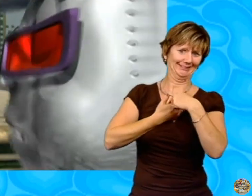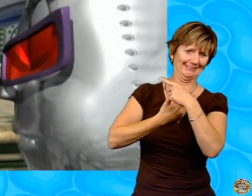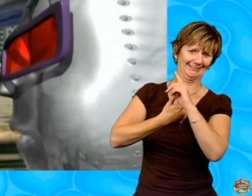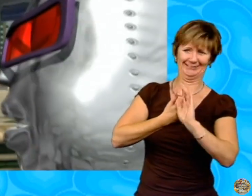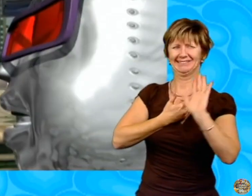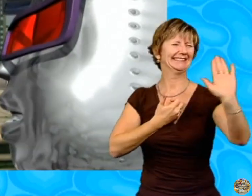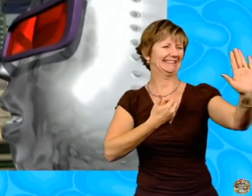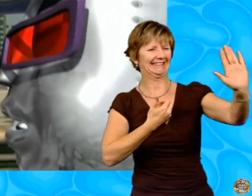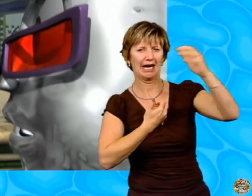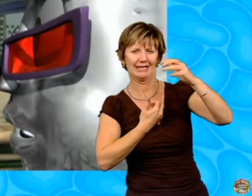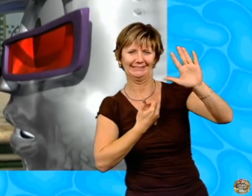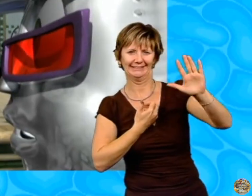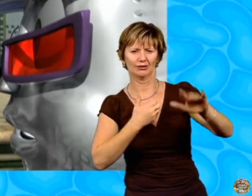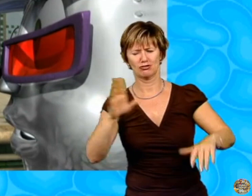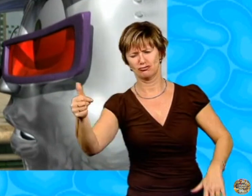No problem, Ernie.